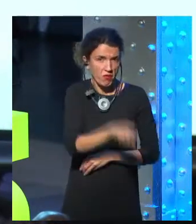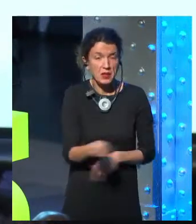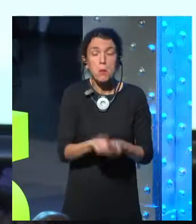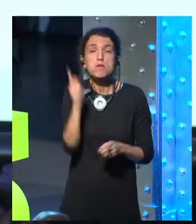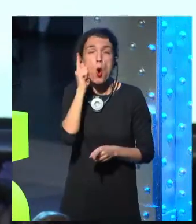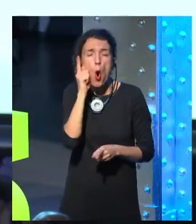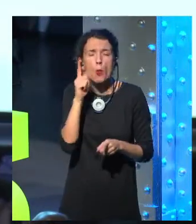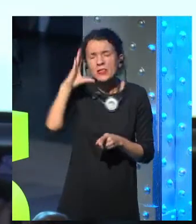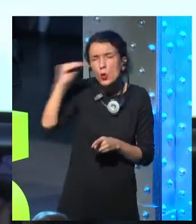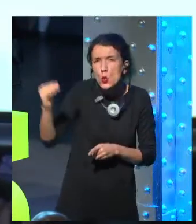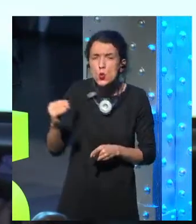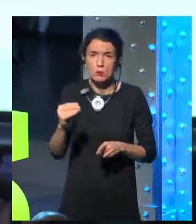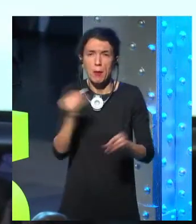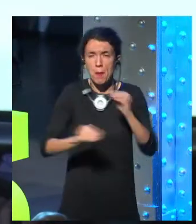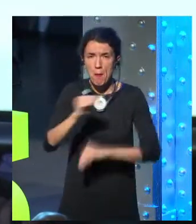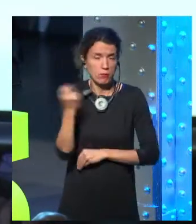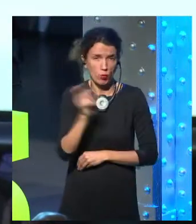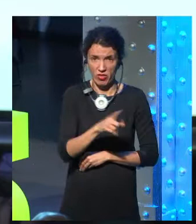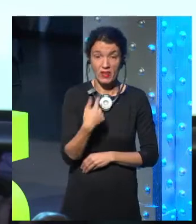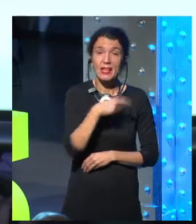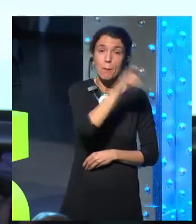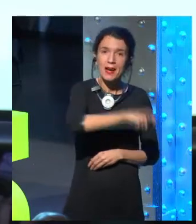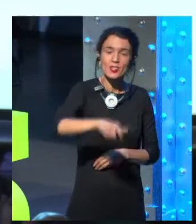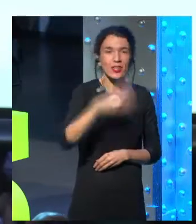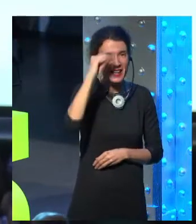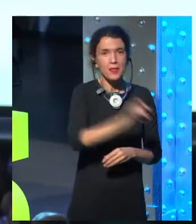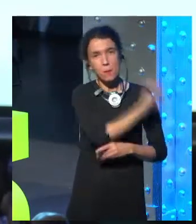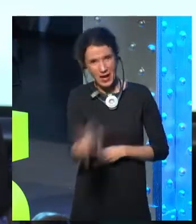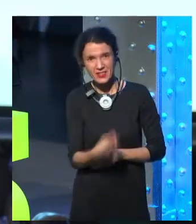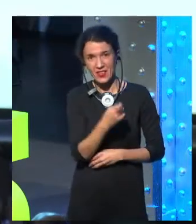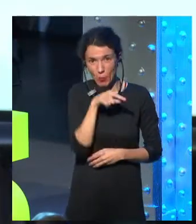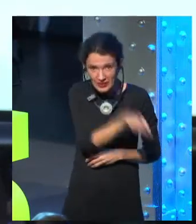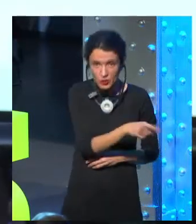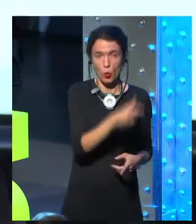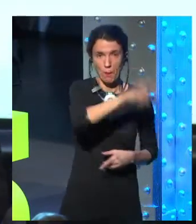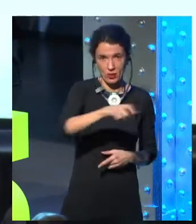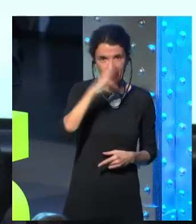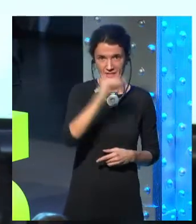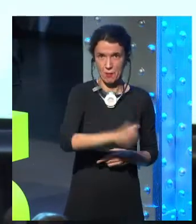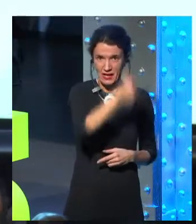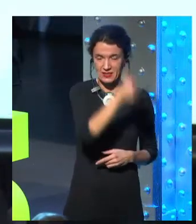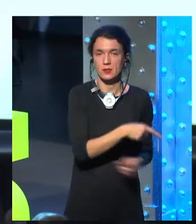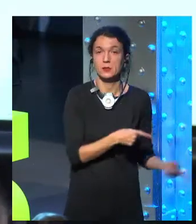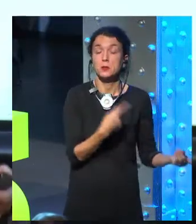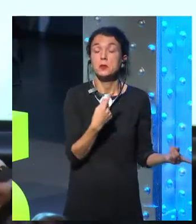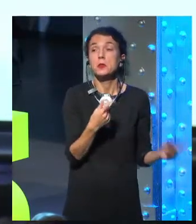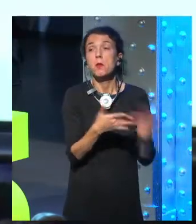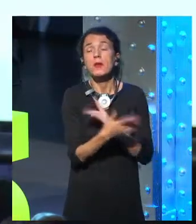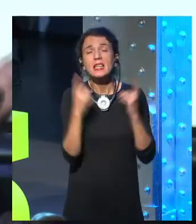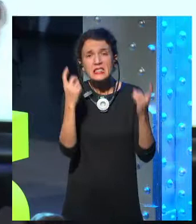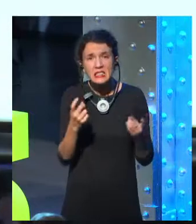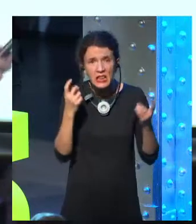intelligence into devices and removing intelligence from ourselves? It doesn't make us feel good. It doesn't allow us to be innovative.